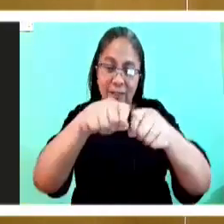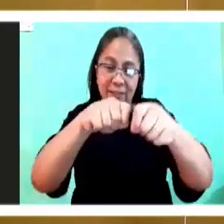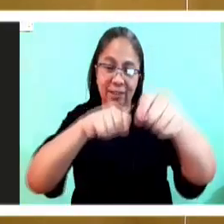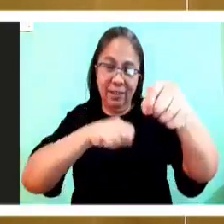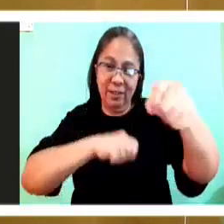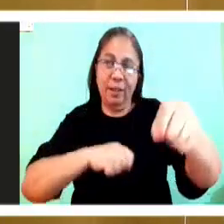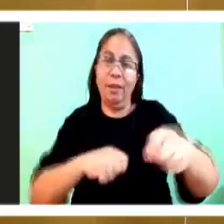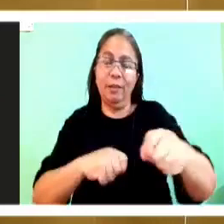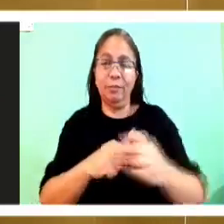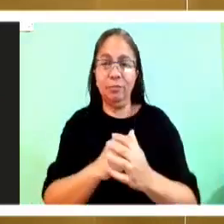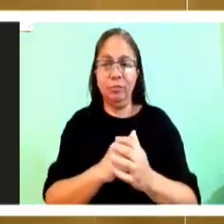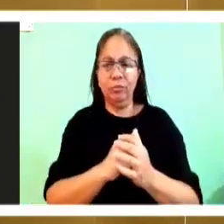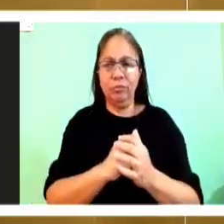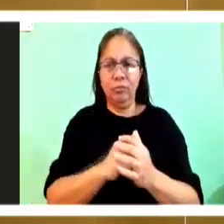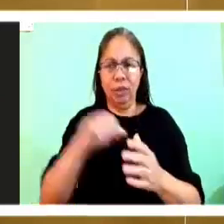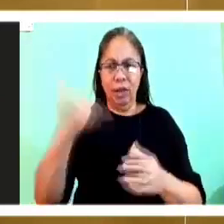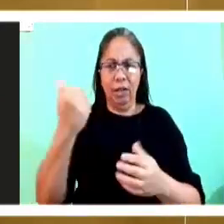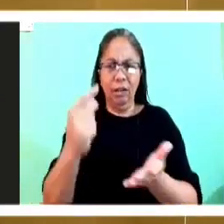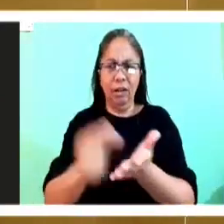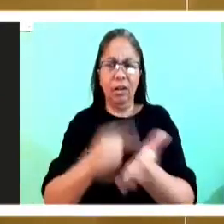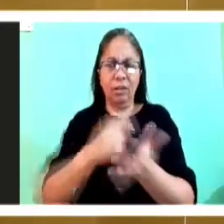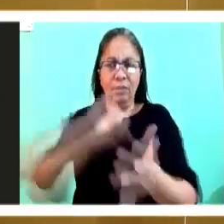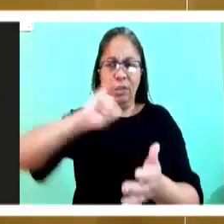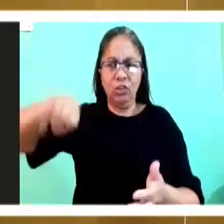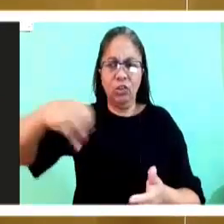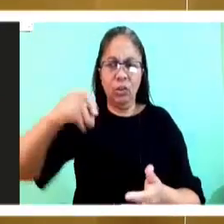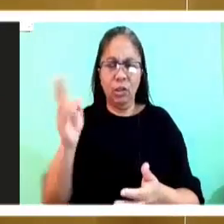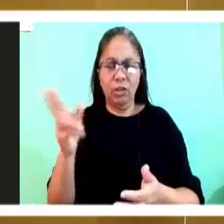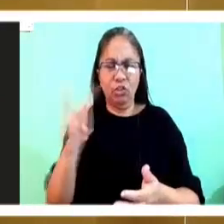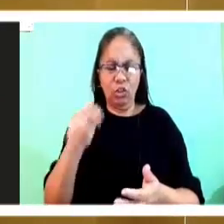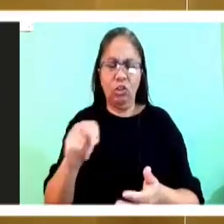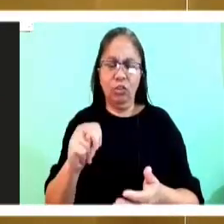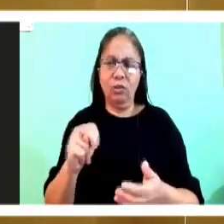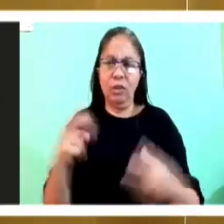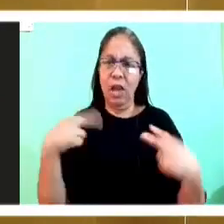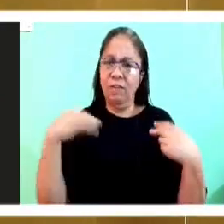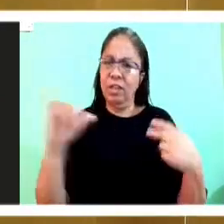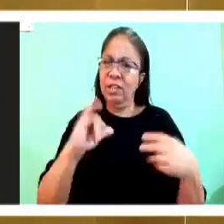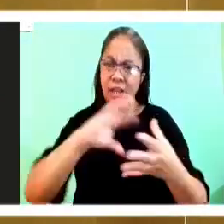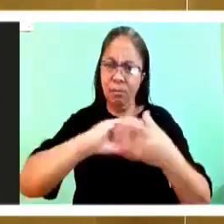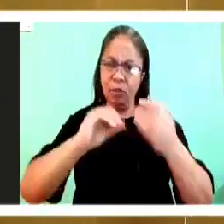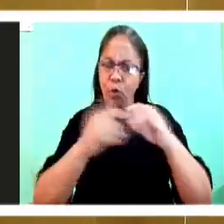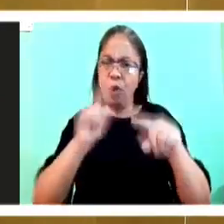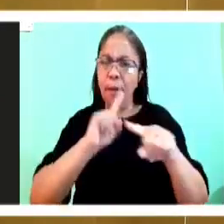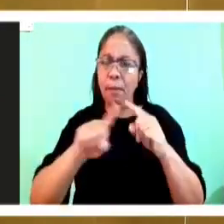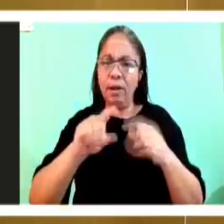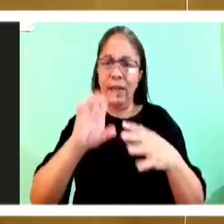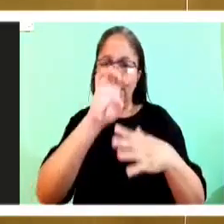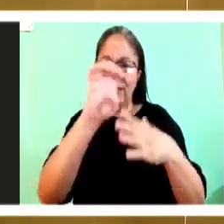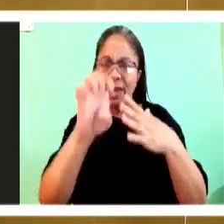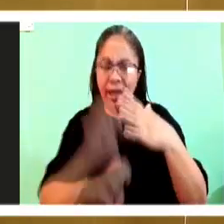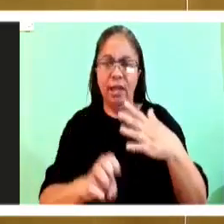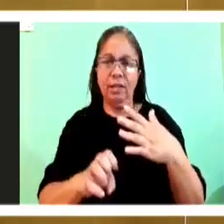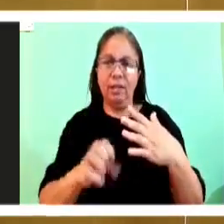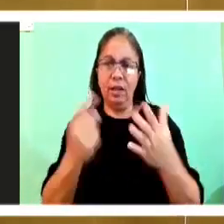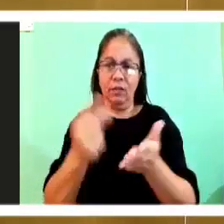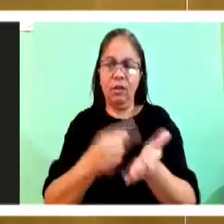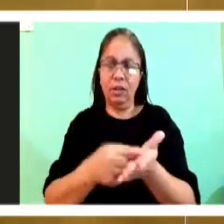John's Gospel, we have this parallel text, but at the end, where Jesus remissions Peter